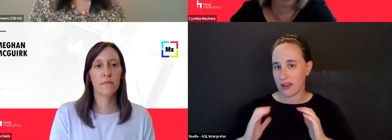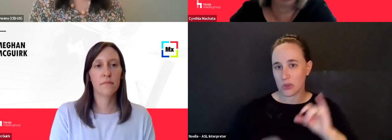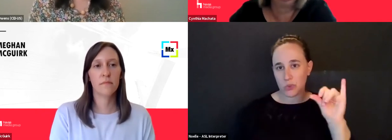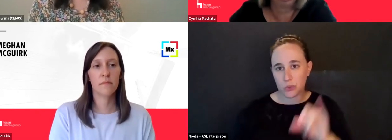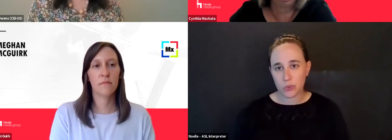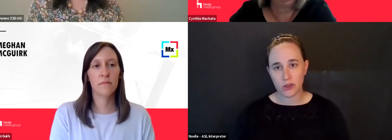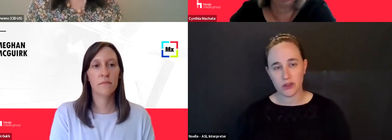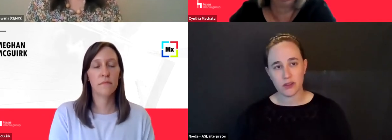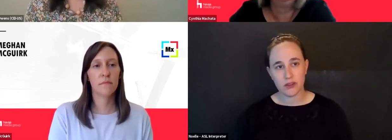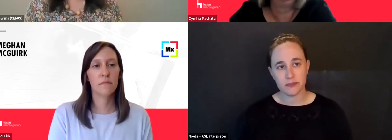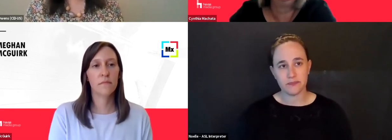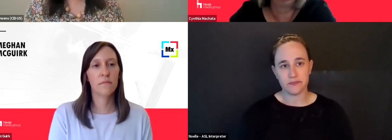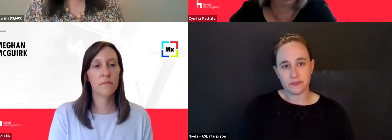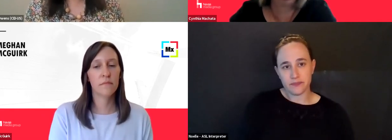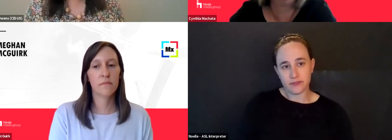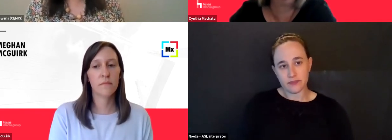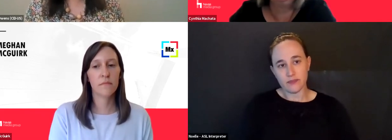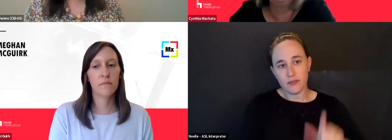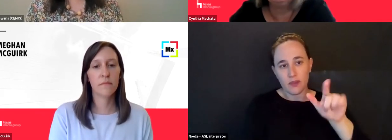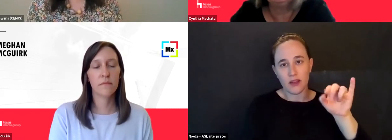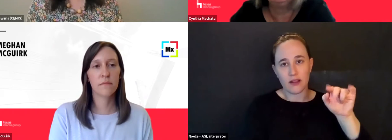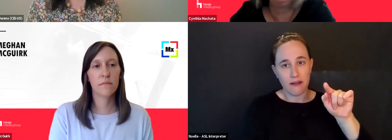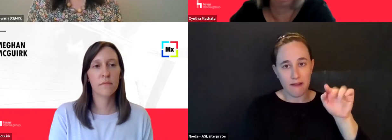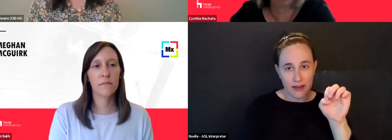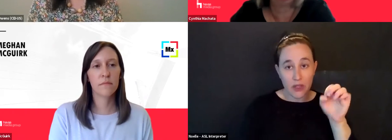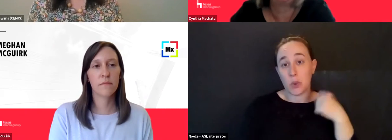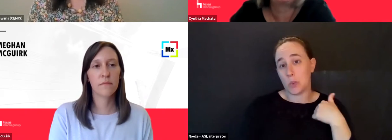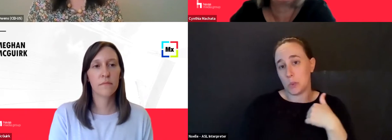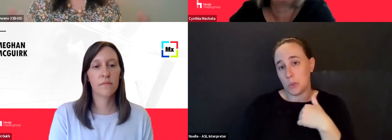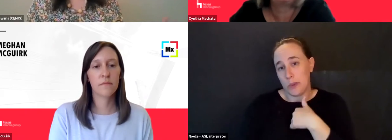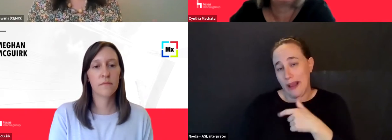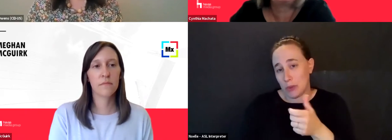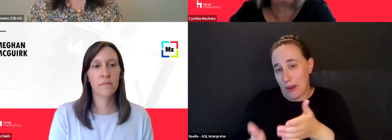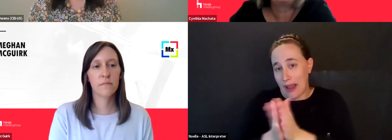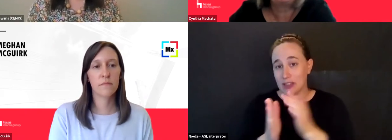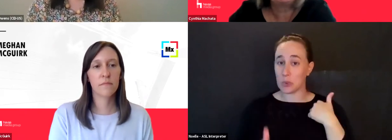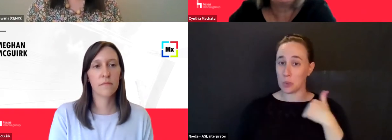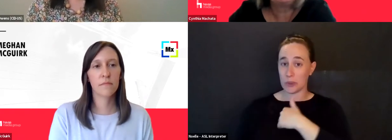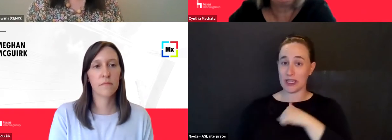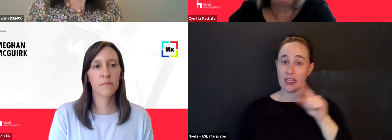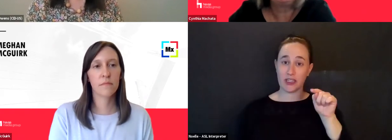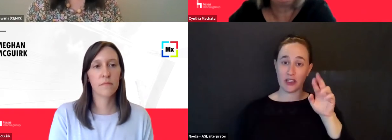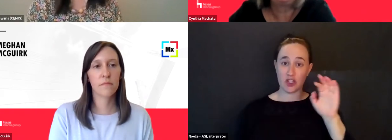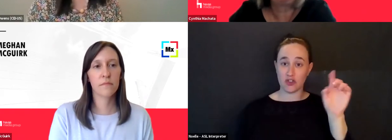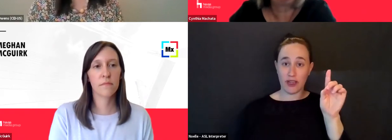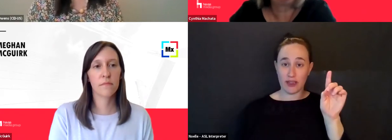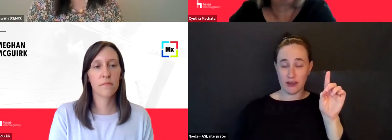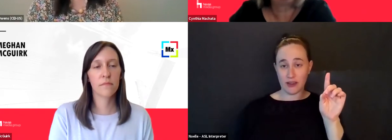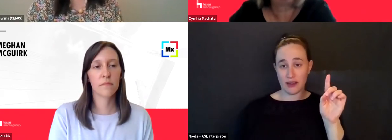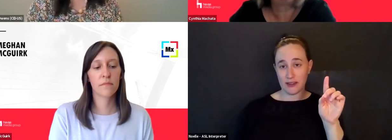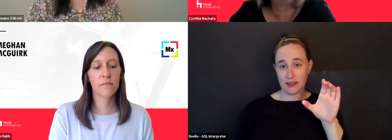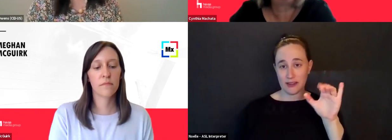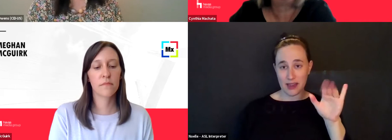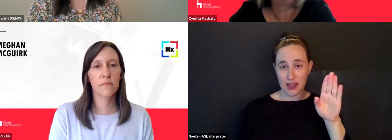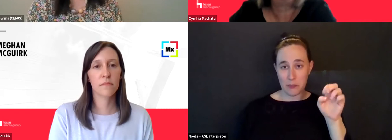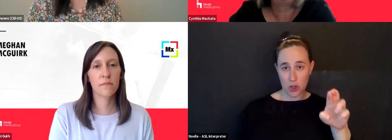Well, that's great. Um, I have to ask this because we are a cybersecurity trend is a cybersecurity company. Um,